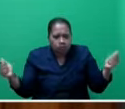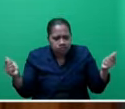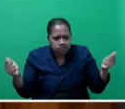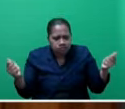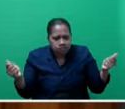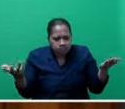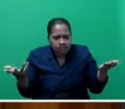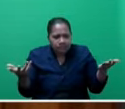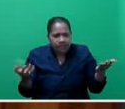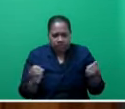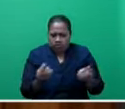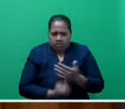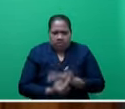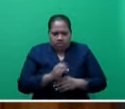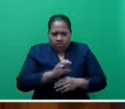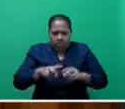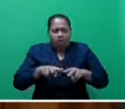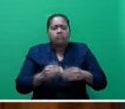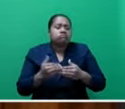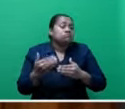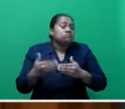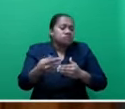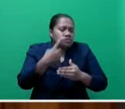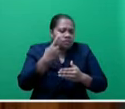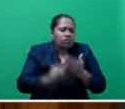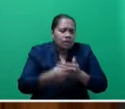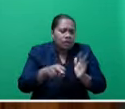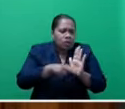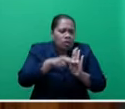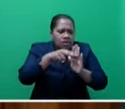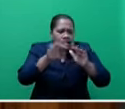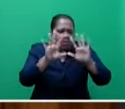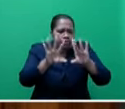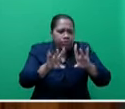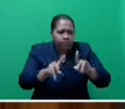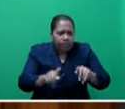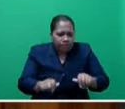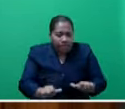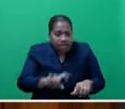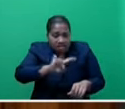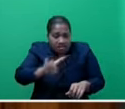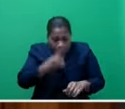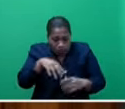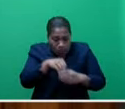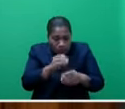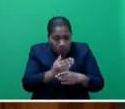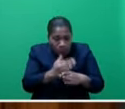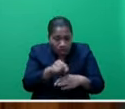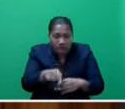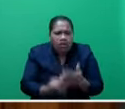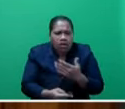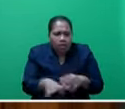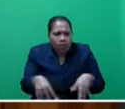far to see the crumbling state of hotels and thousands of unemployed hotel workers. Former hotel workers that have helped out